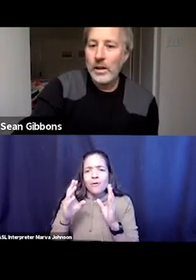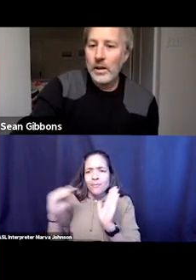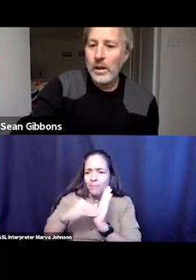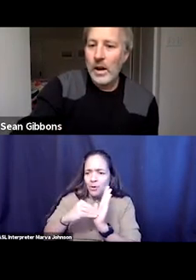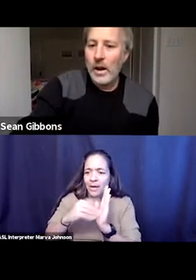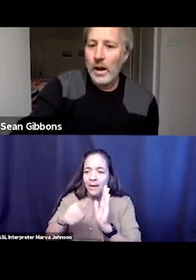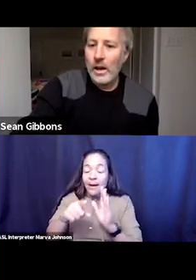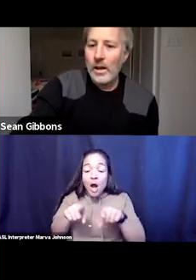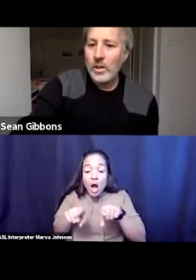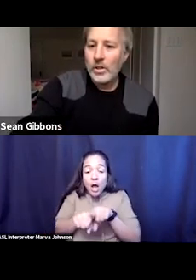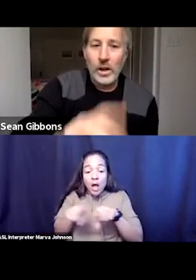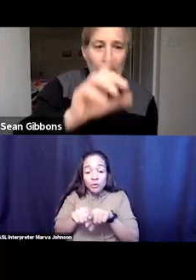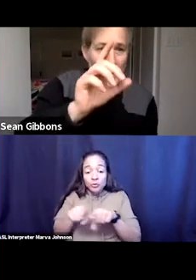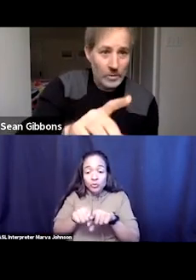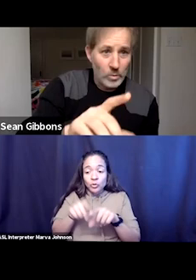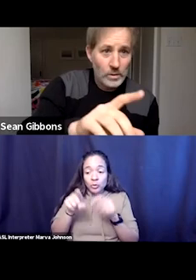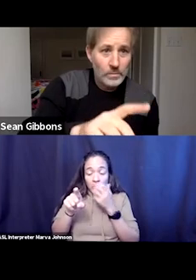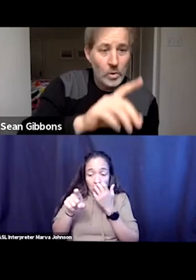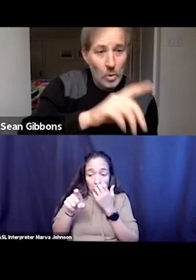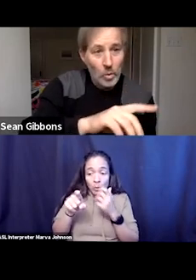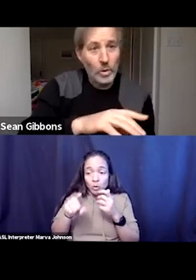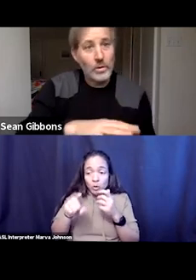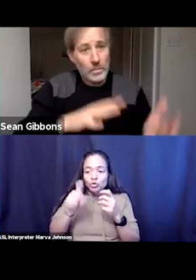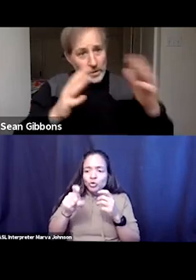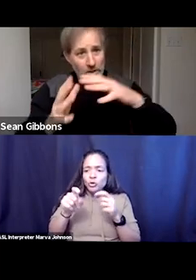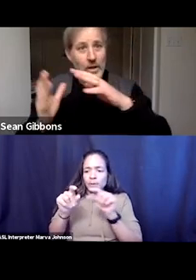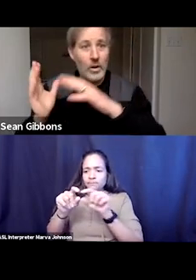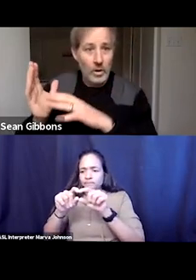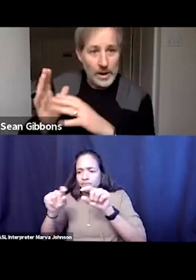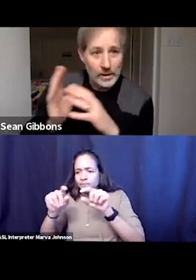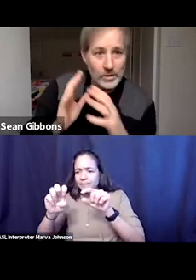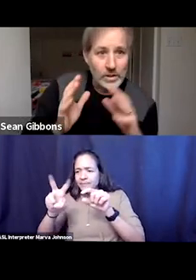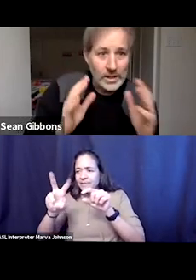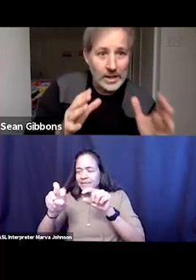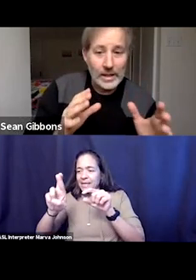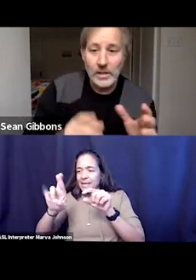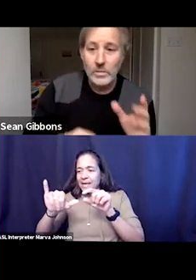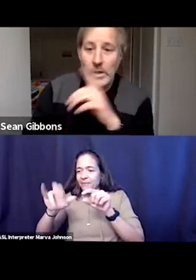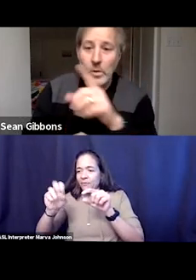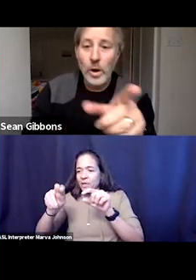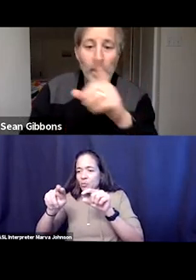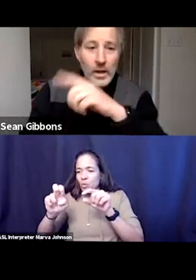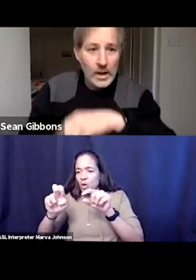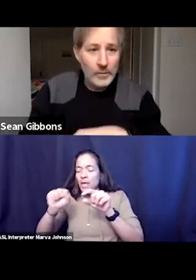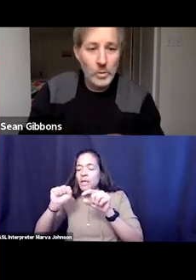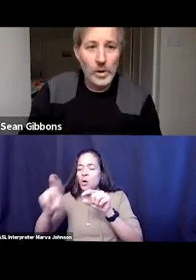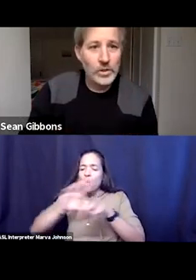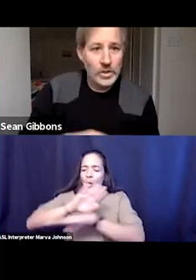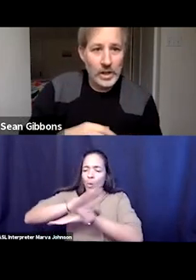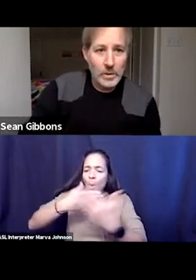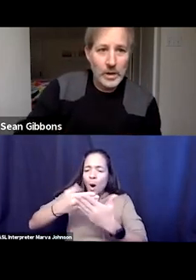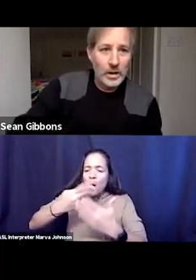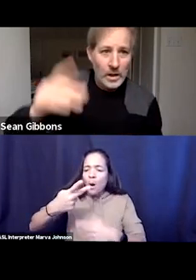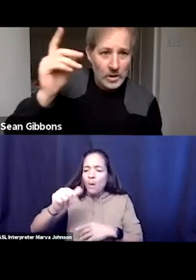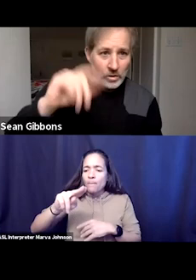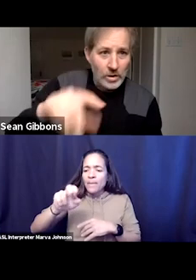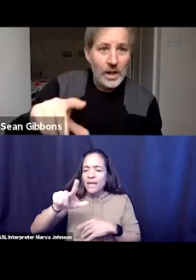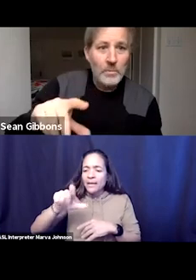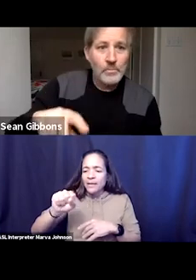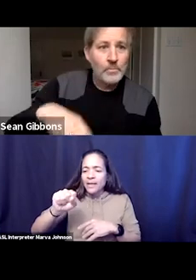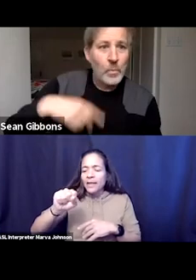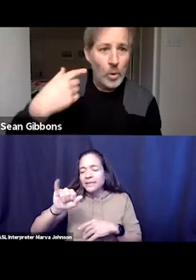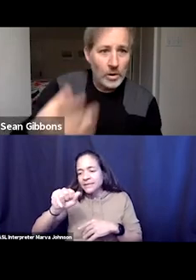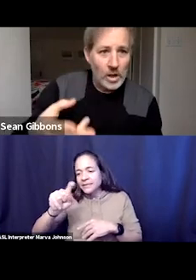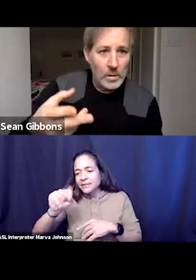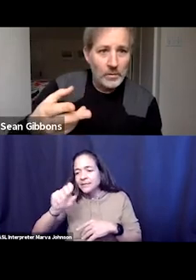say uh you're talking to everyone or might say all panelists and attendees but either way if you would just type in your